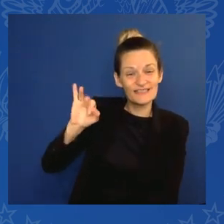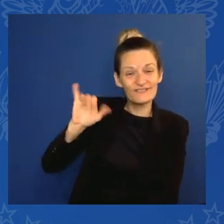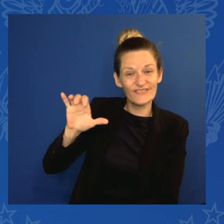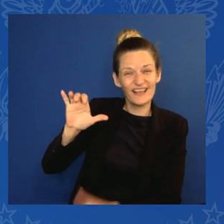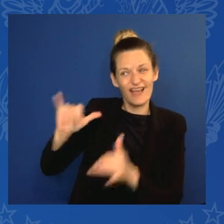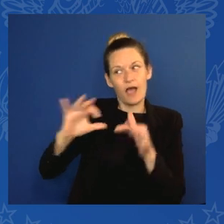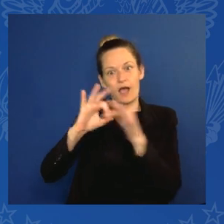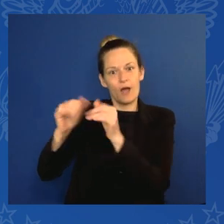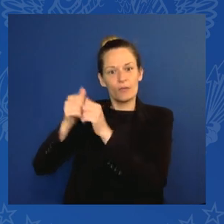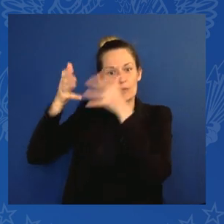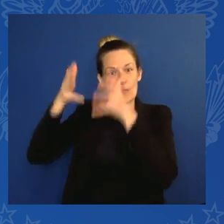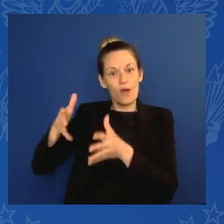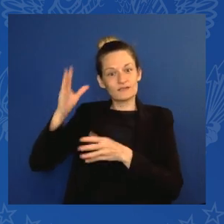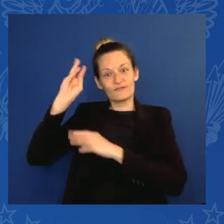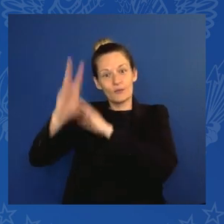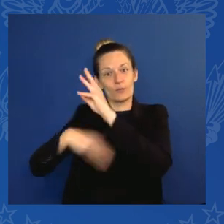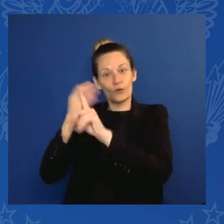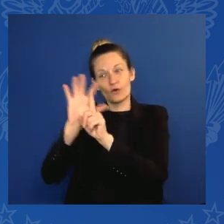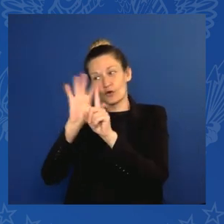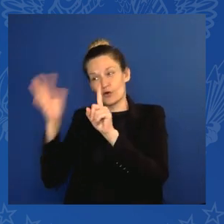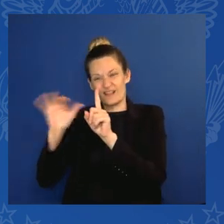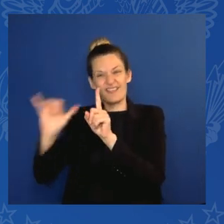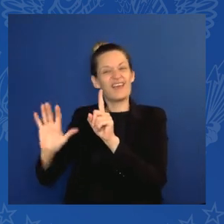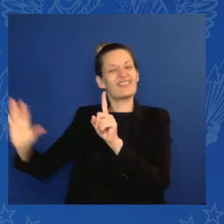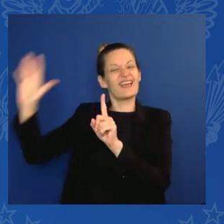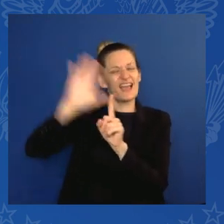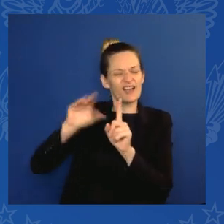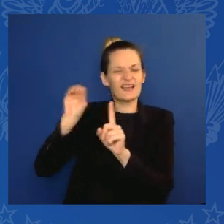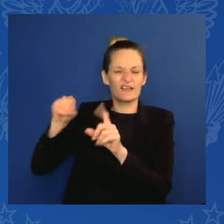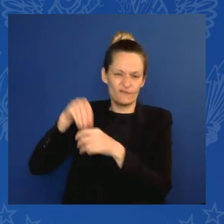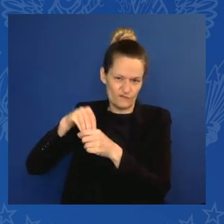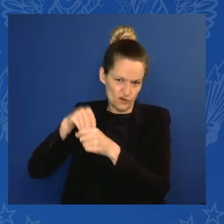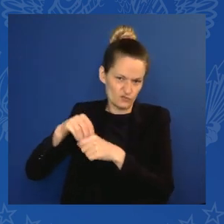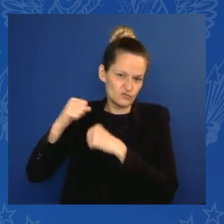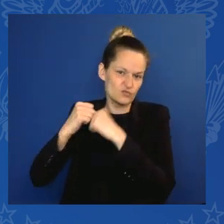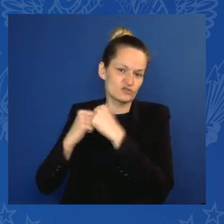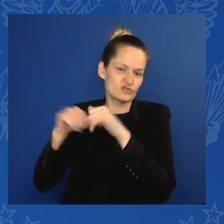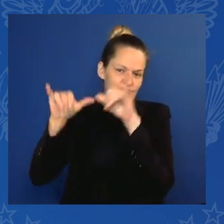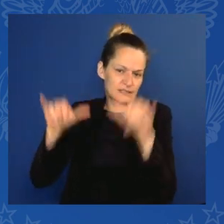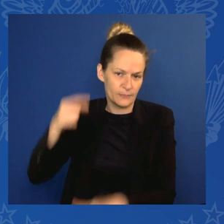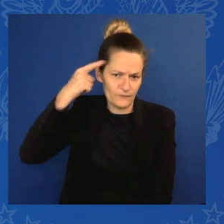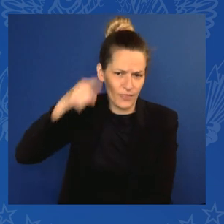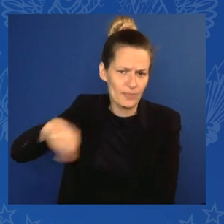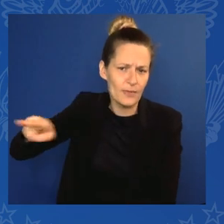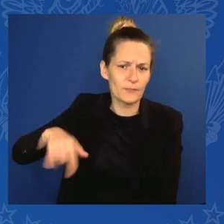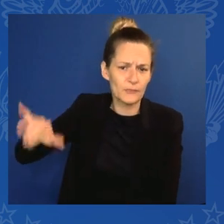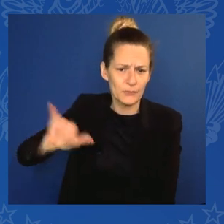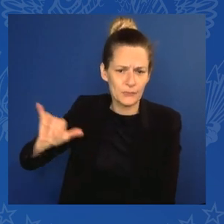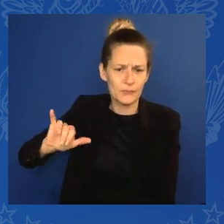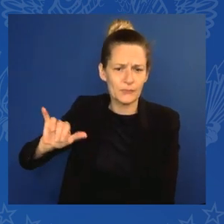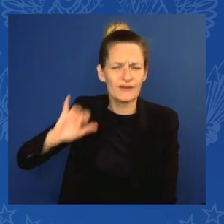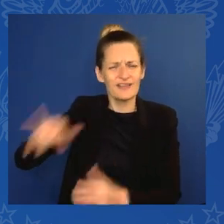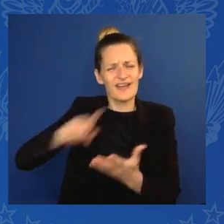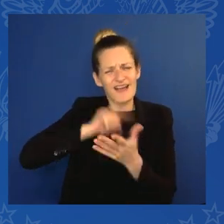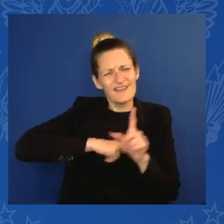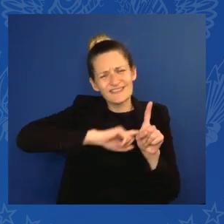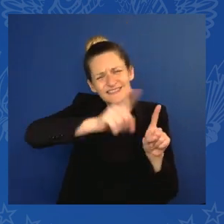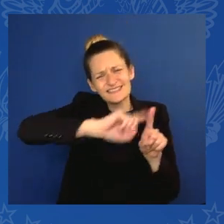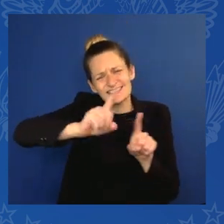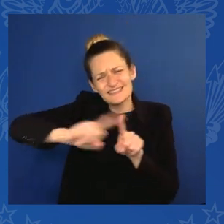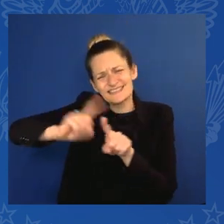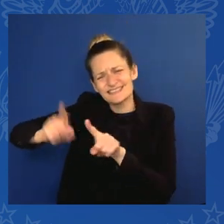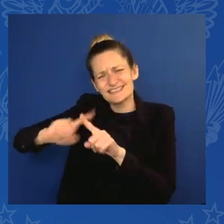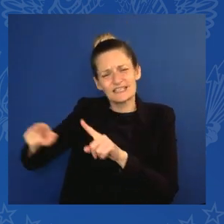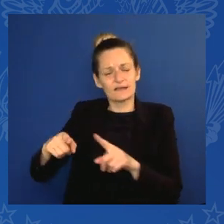travel. They are designed and implemented in full consultation and partnership with the countries and population